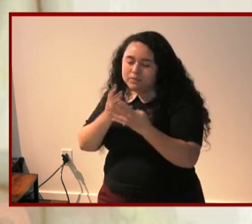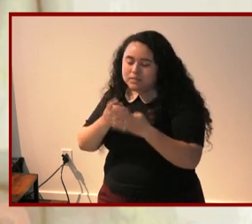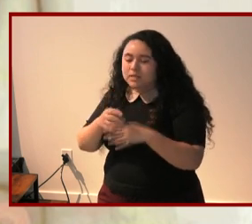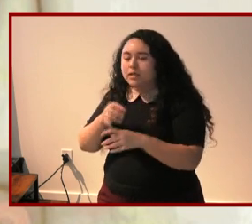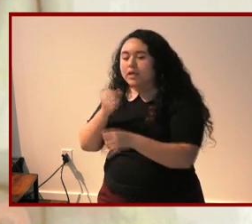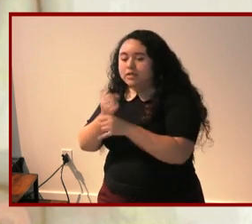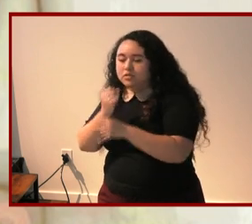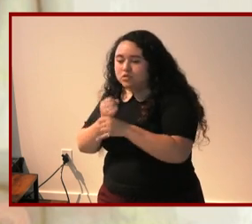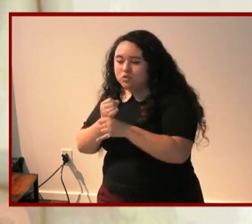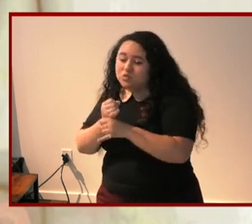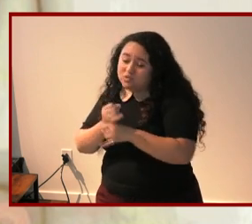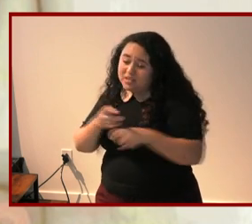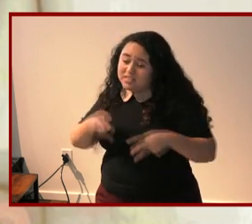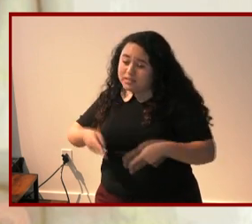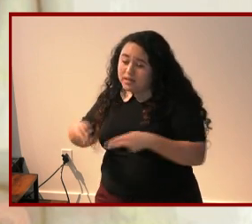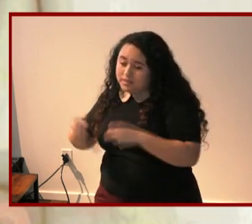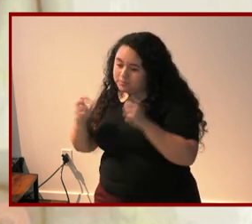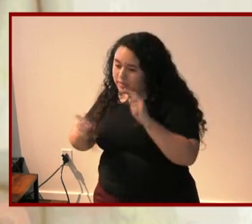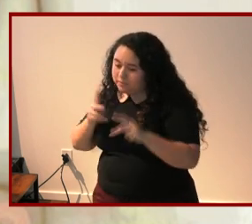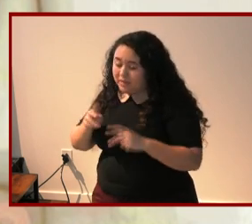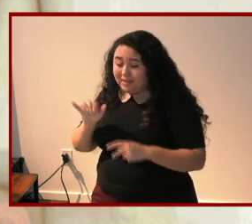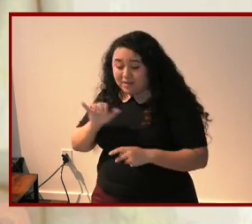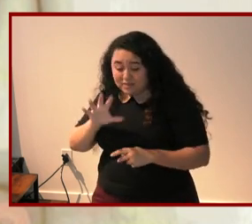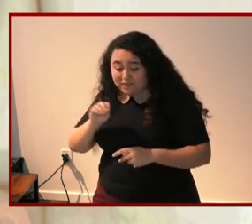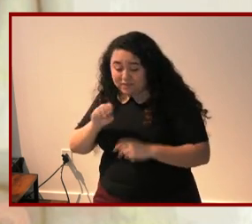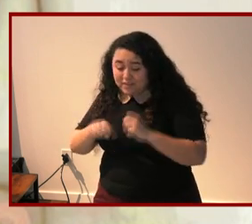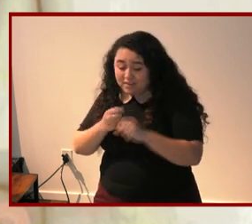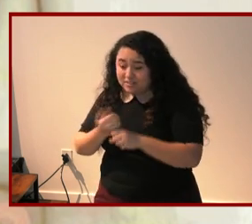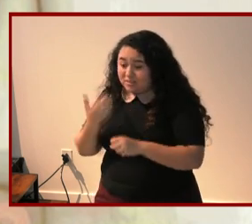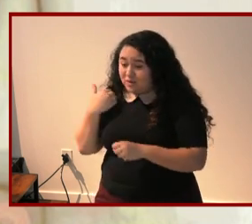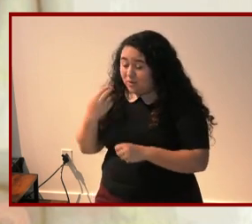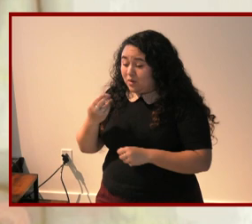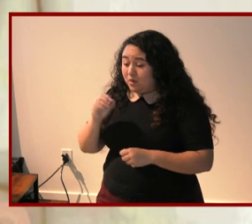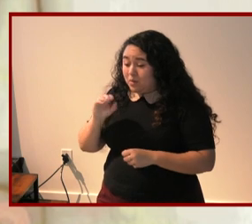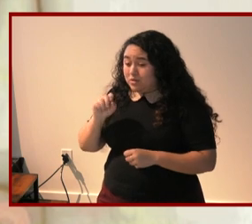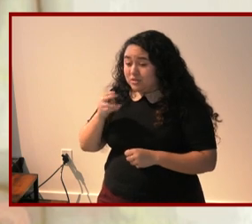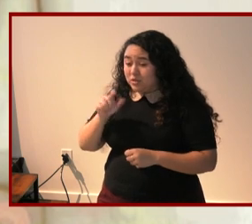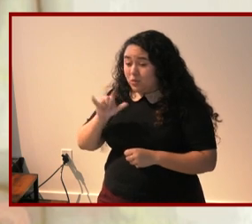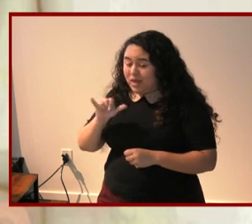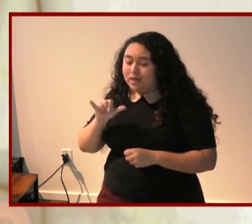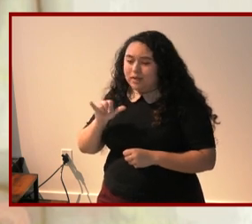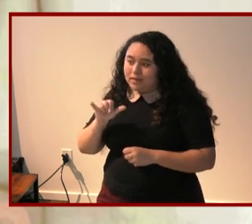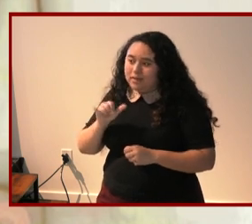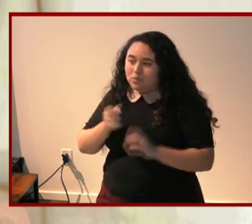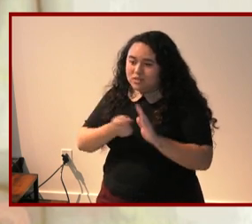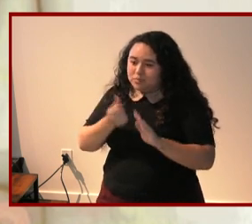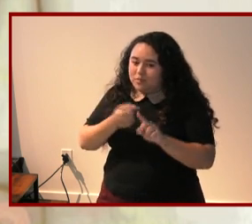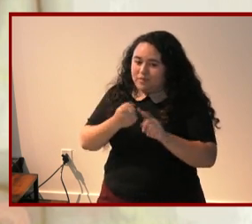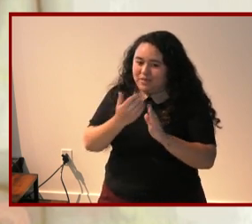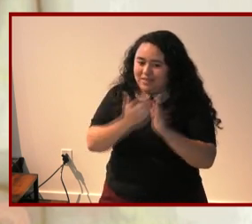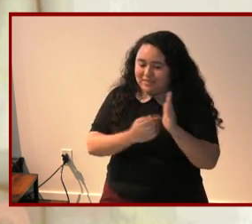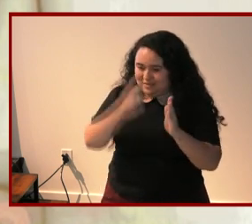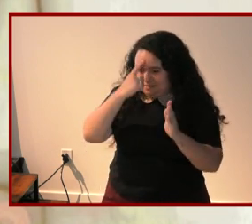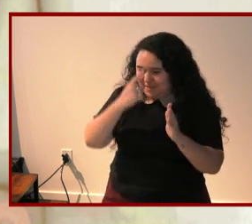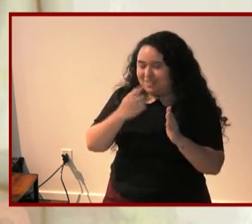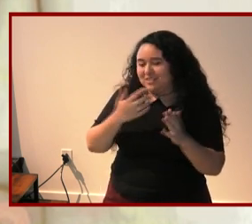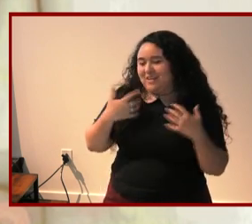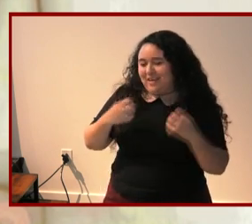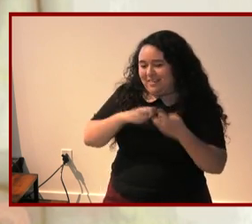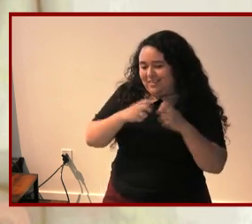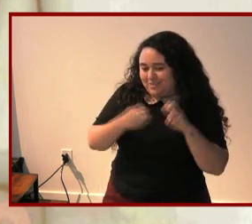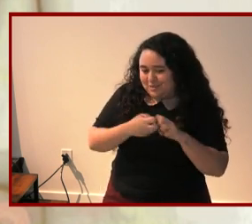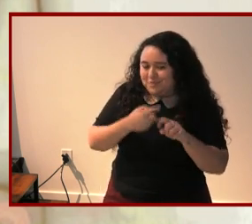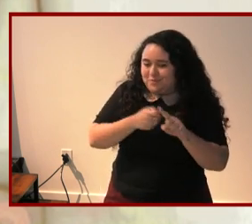it was only 50 years ago that homosexuality was removed from the list of mental illnesses used by u.s psychologists and